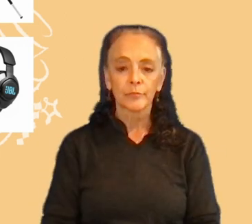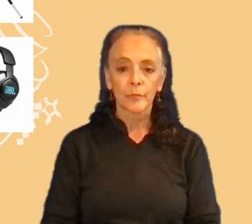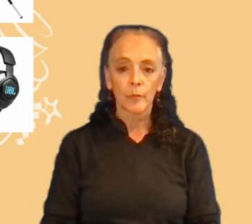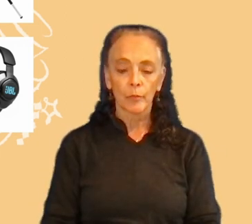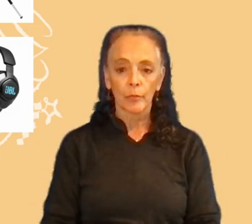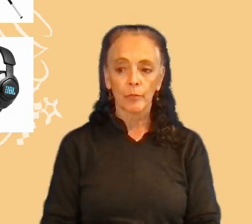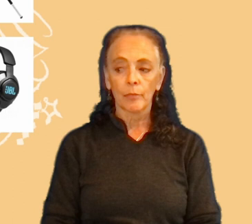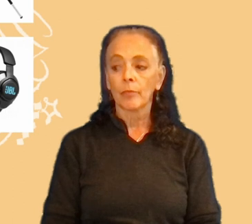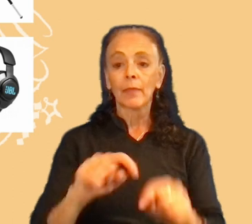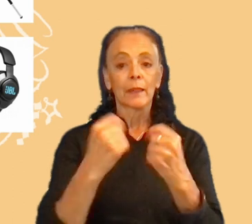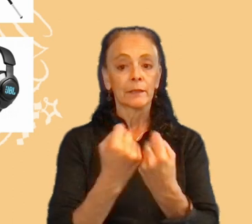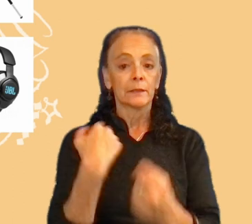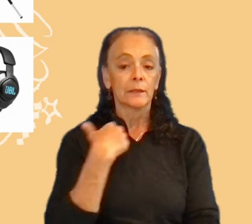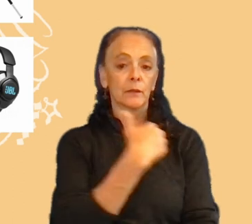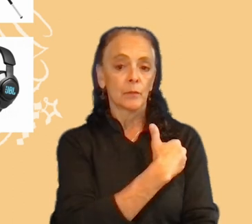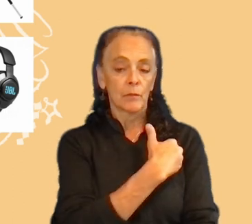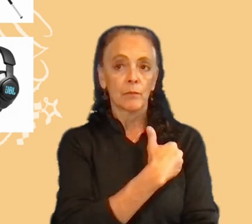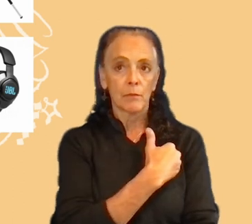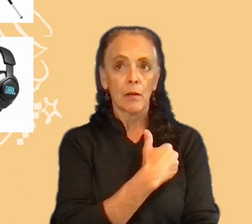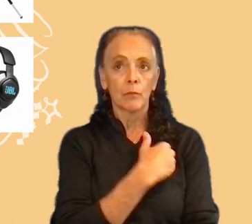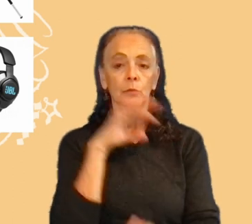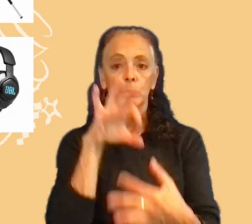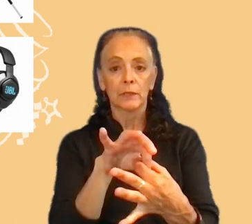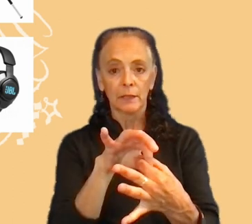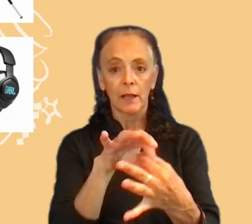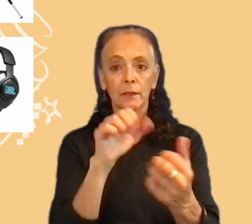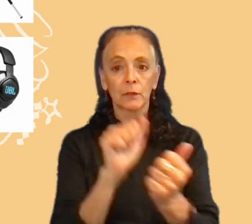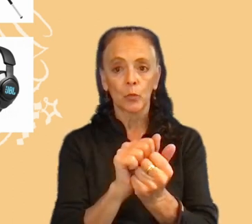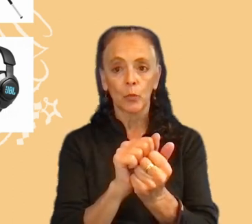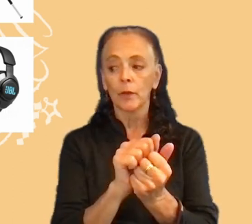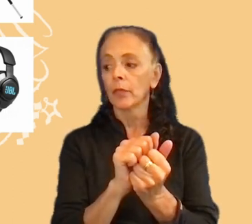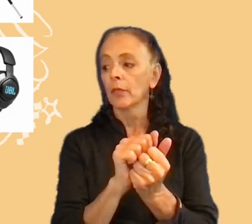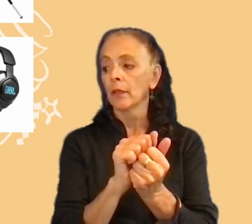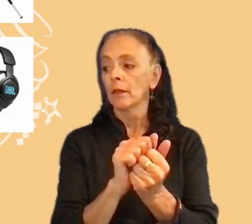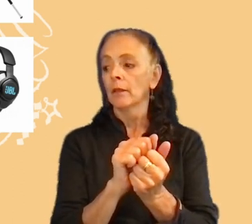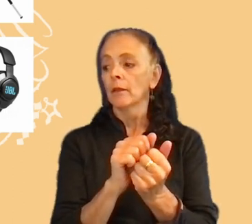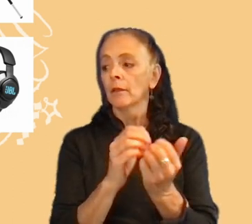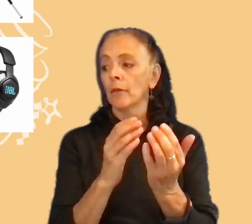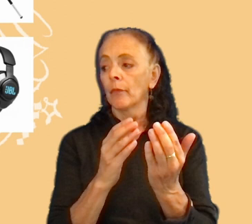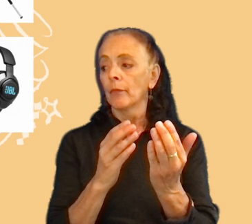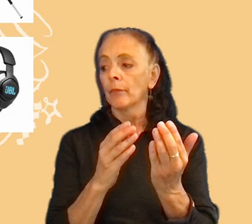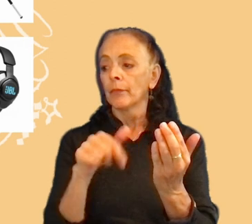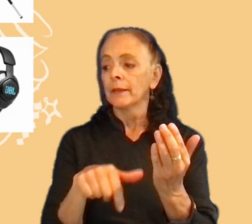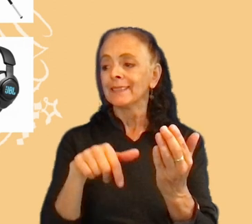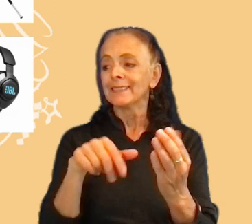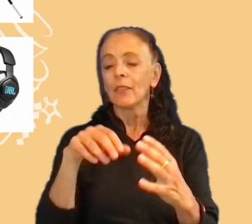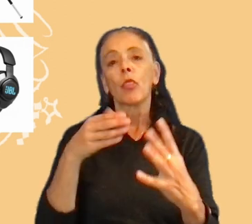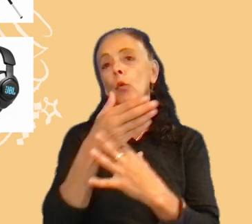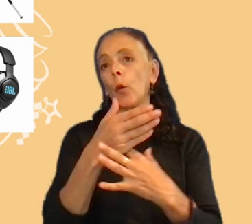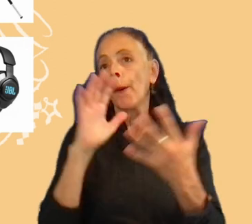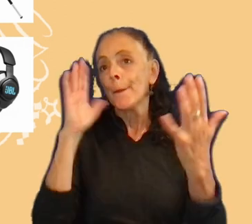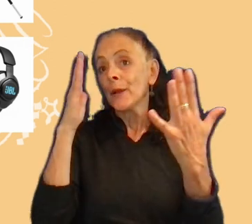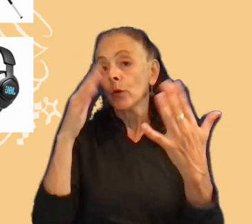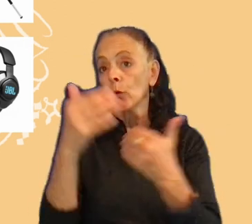Team members, as I said, team members were connected to this Discord channel, Mirror Room, in which the audio from the call